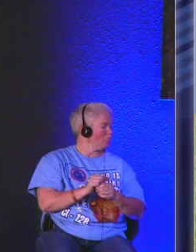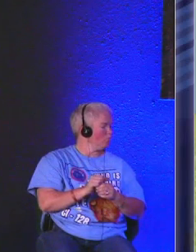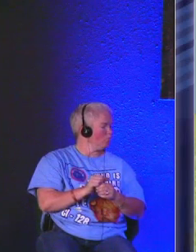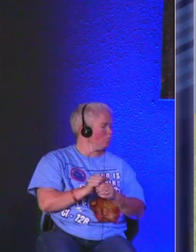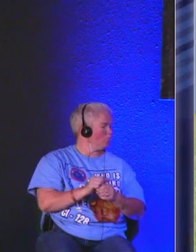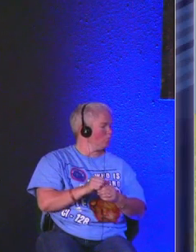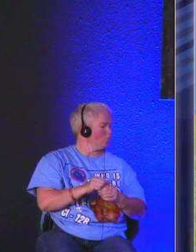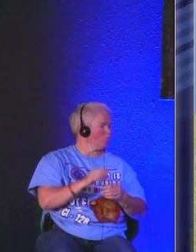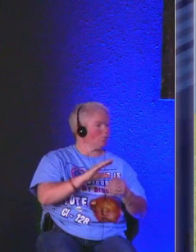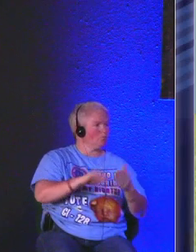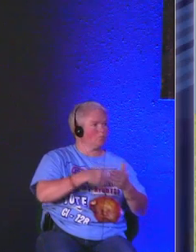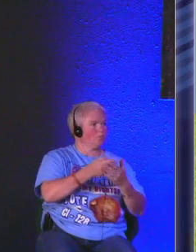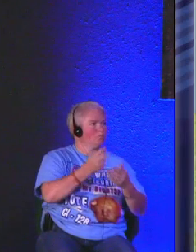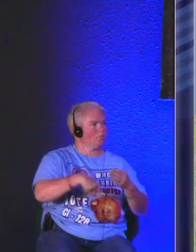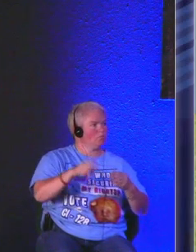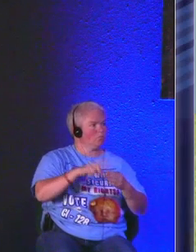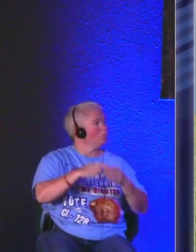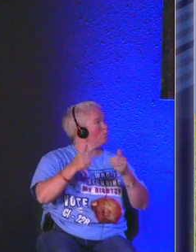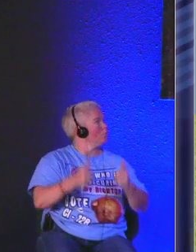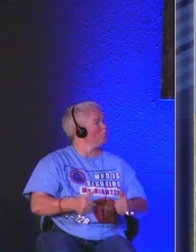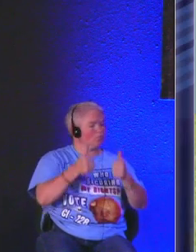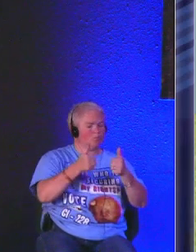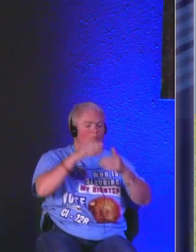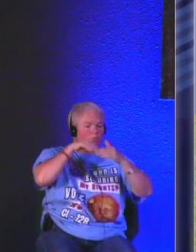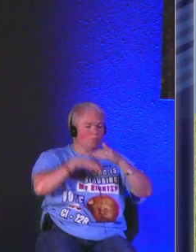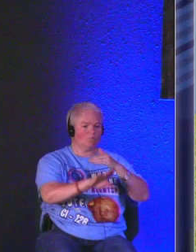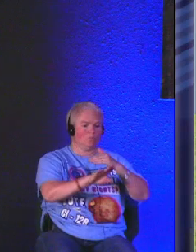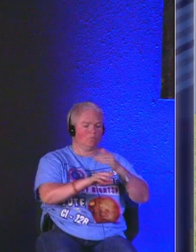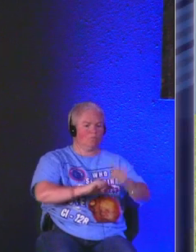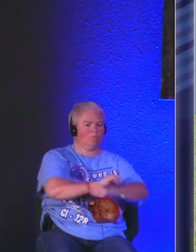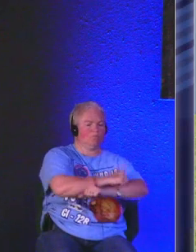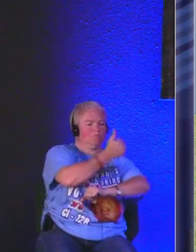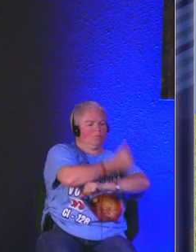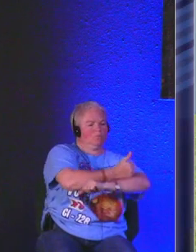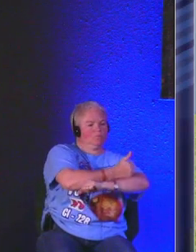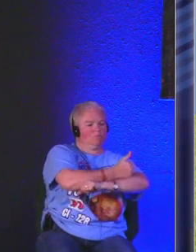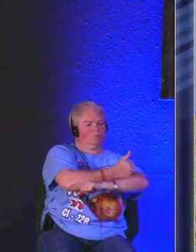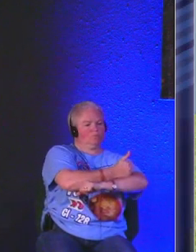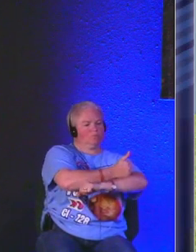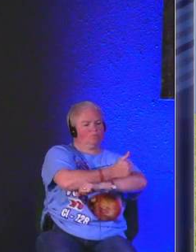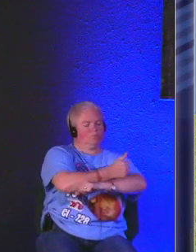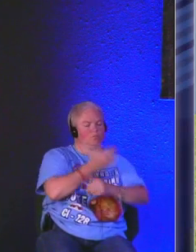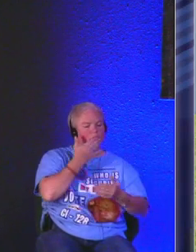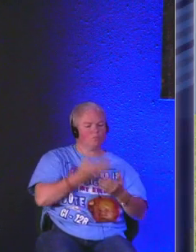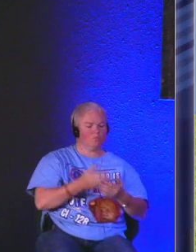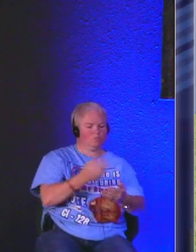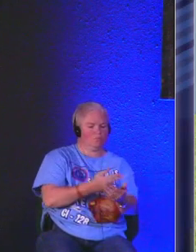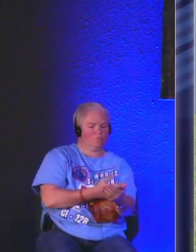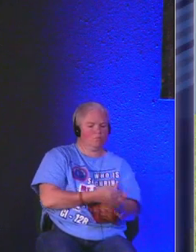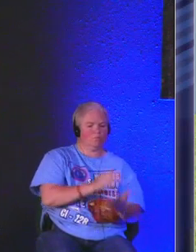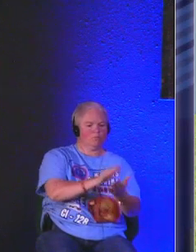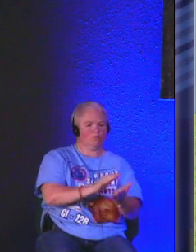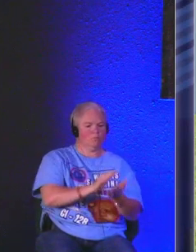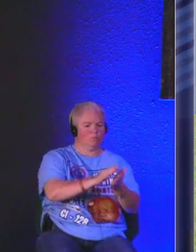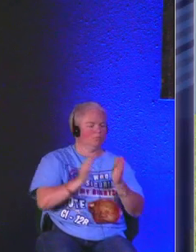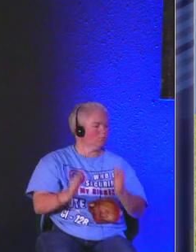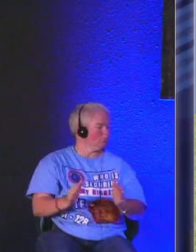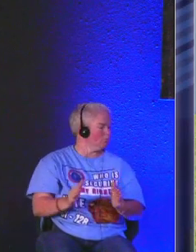it's all about the authority that we can live under the authority of the good shepherd